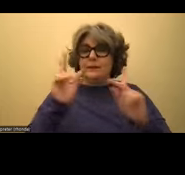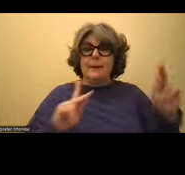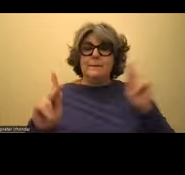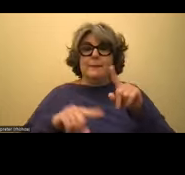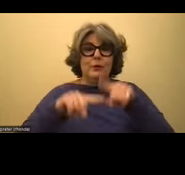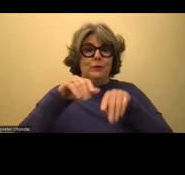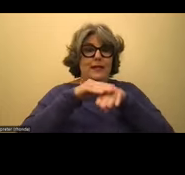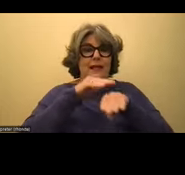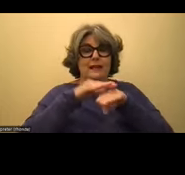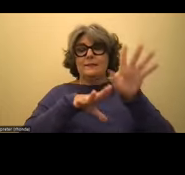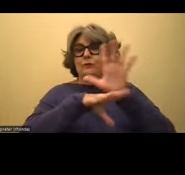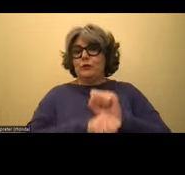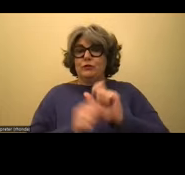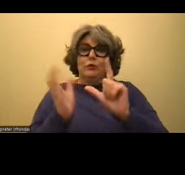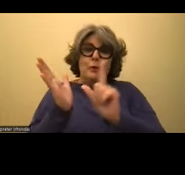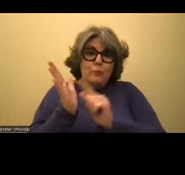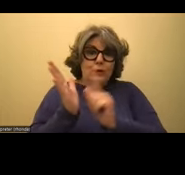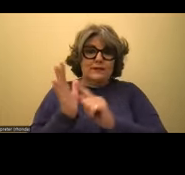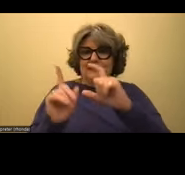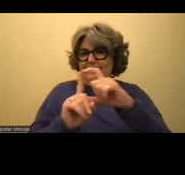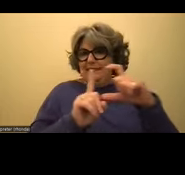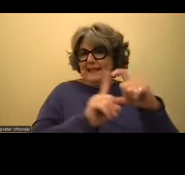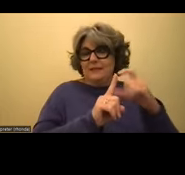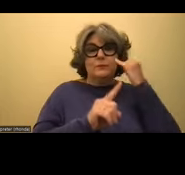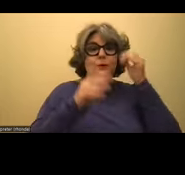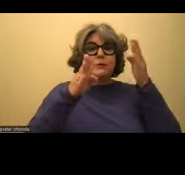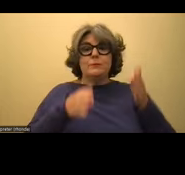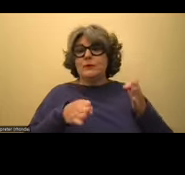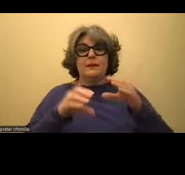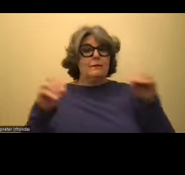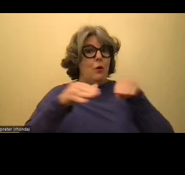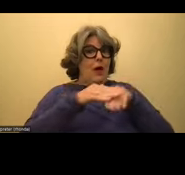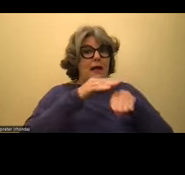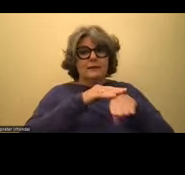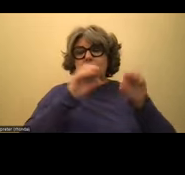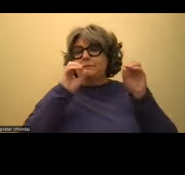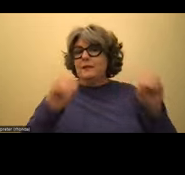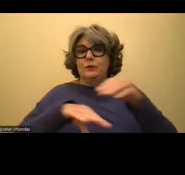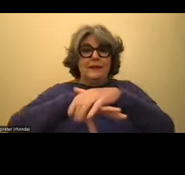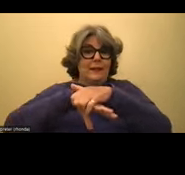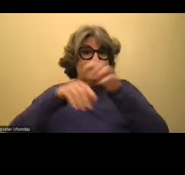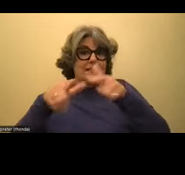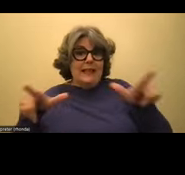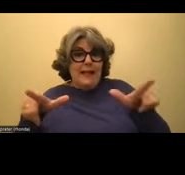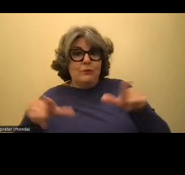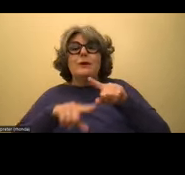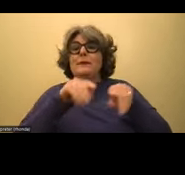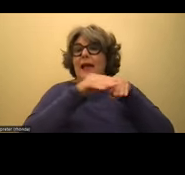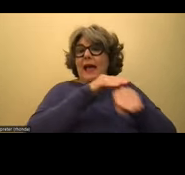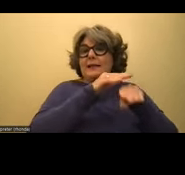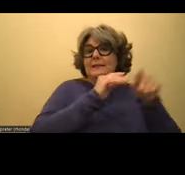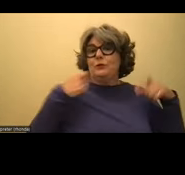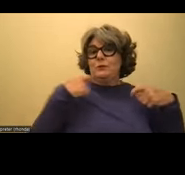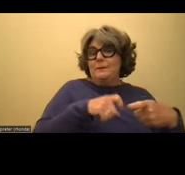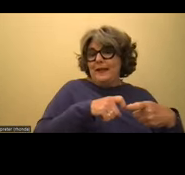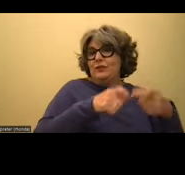cannot access traditionally printed text. If someone hasn't had access to the English language, but has access to a Spanish